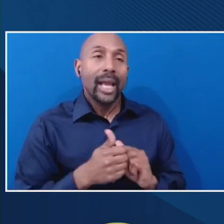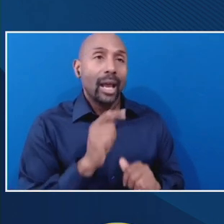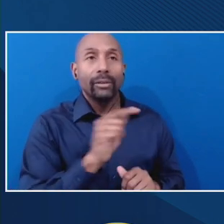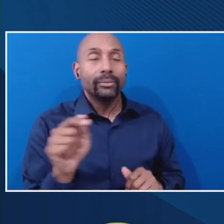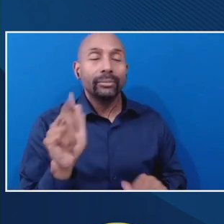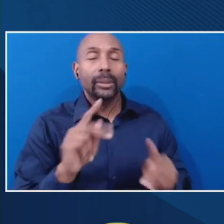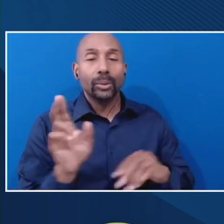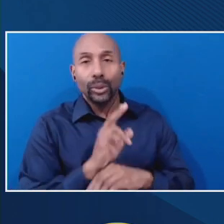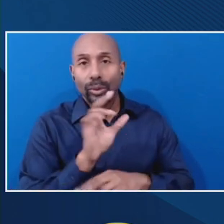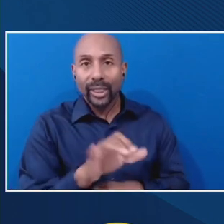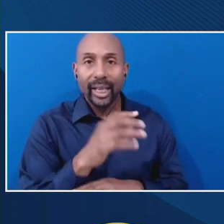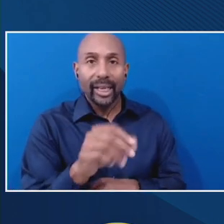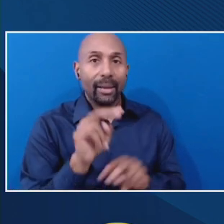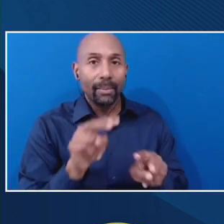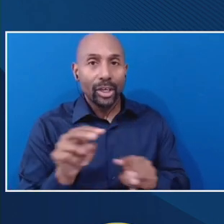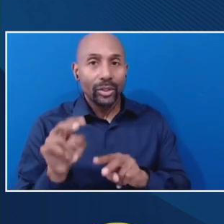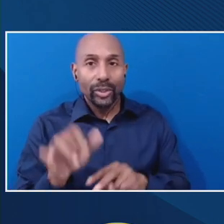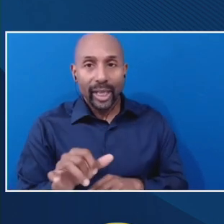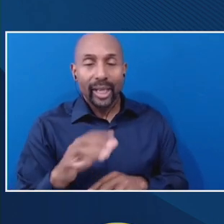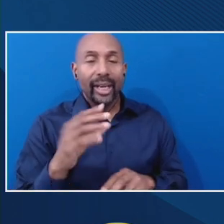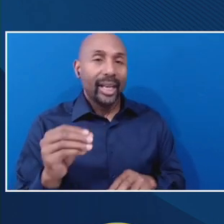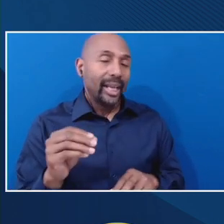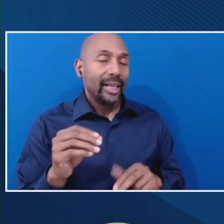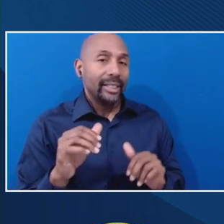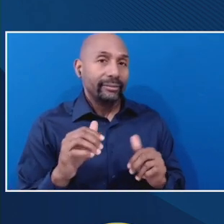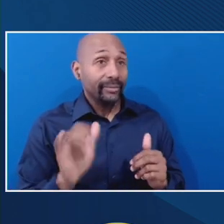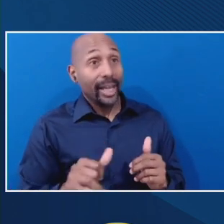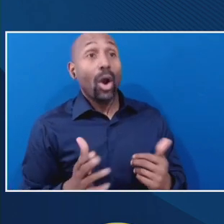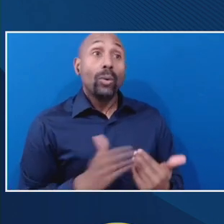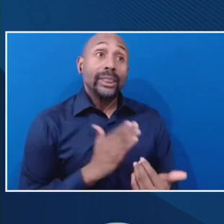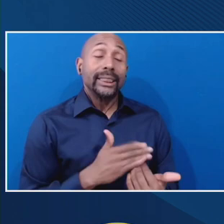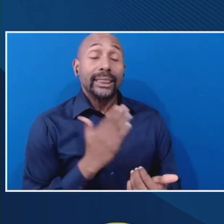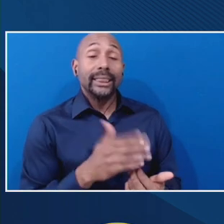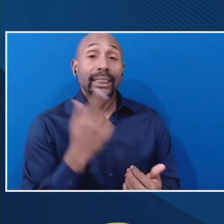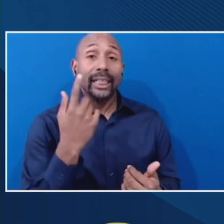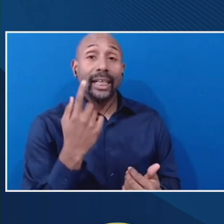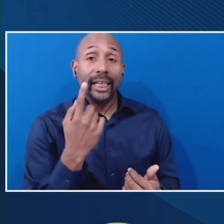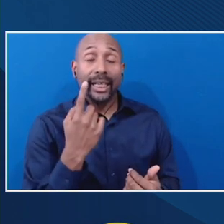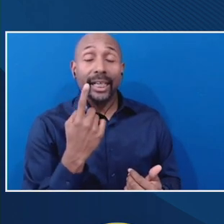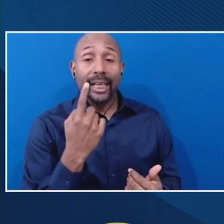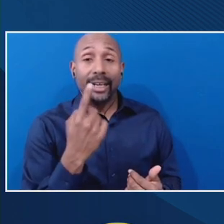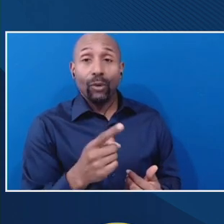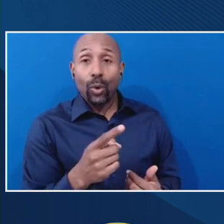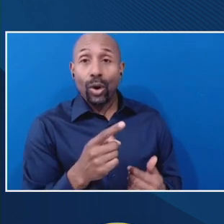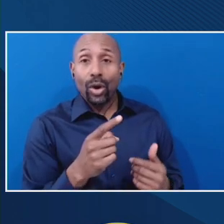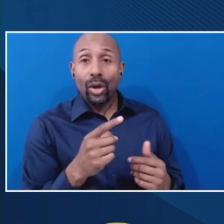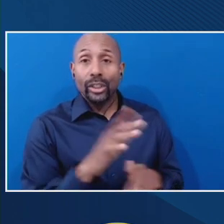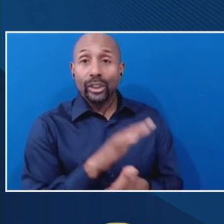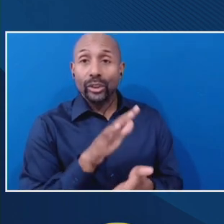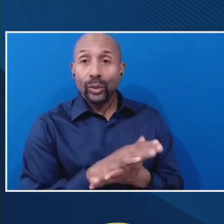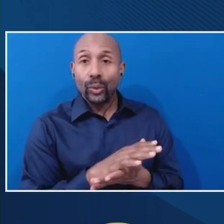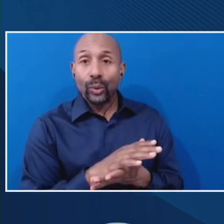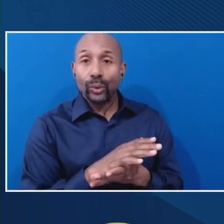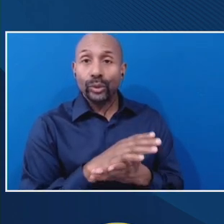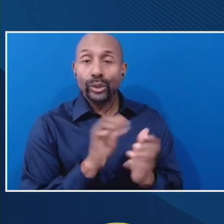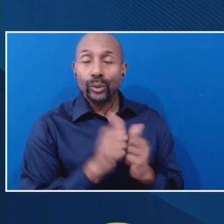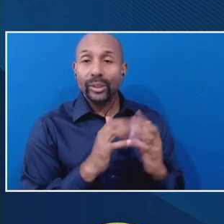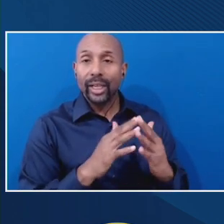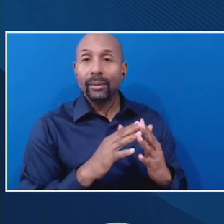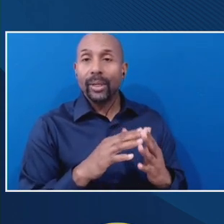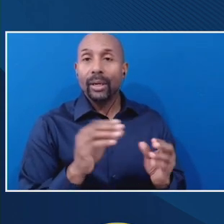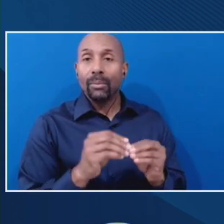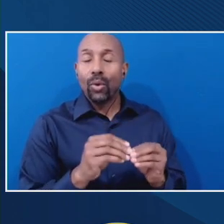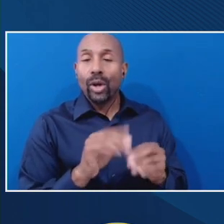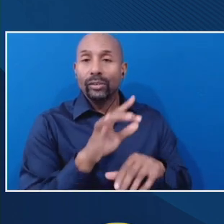and how easily you would be to implement this at more traditional institutions and fully online